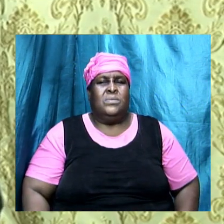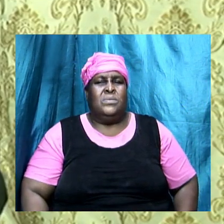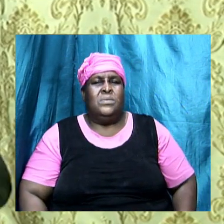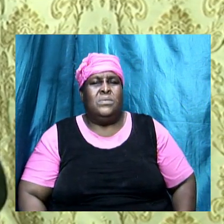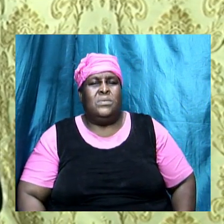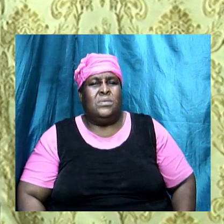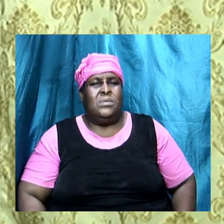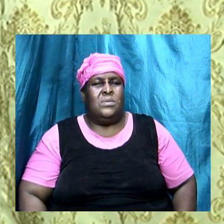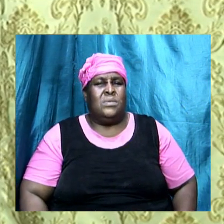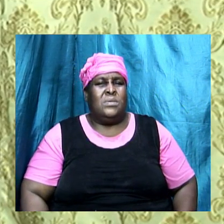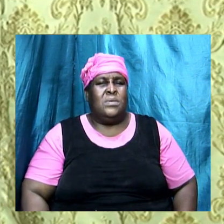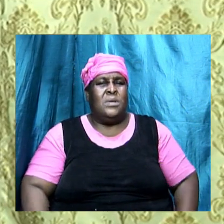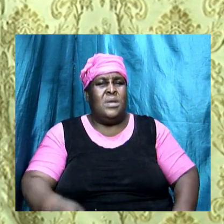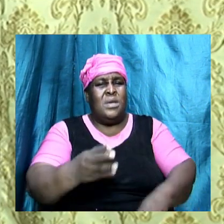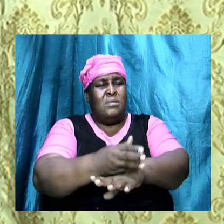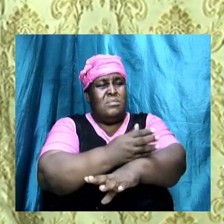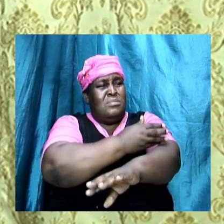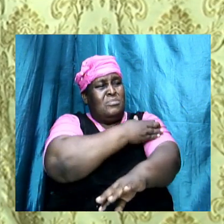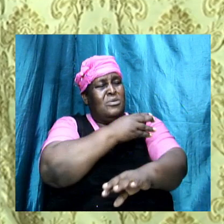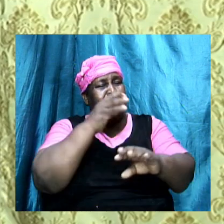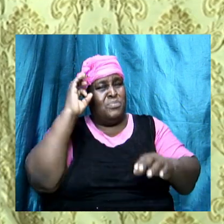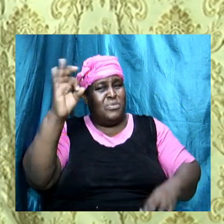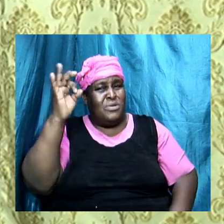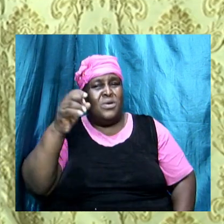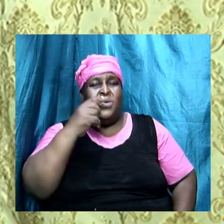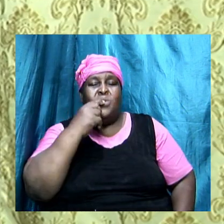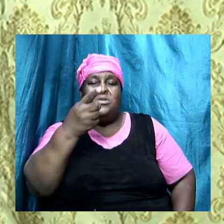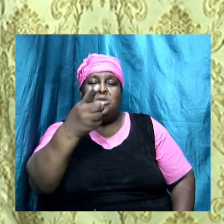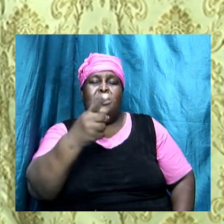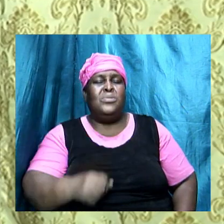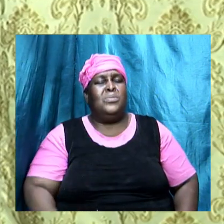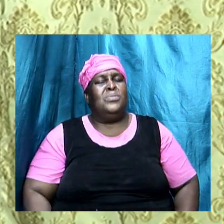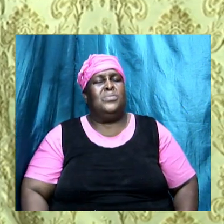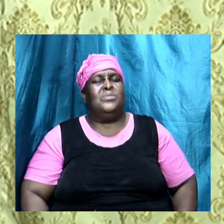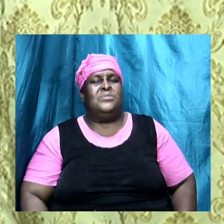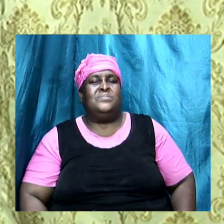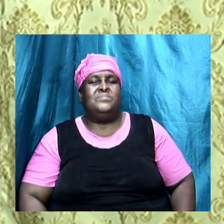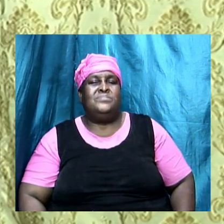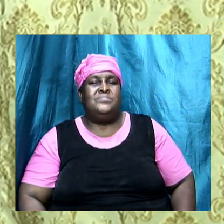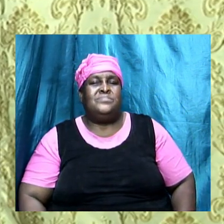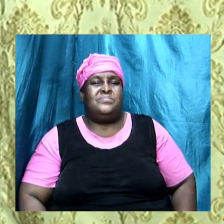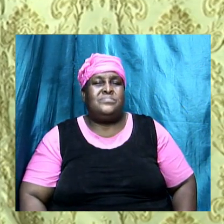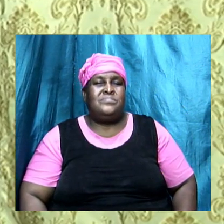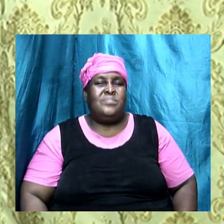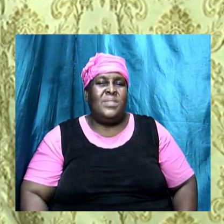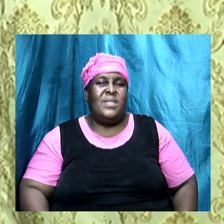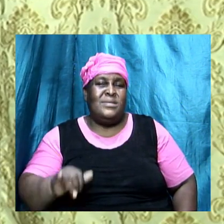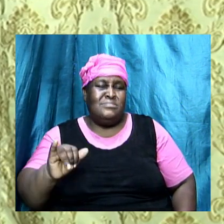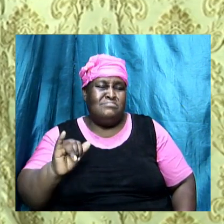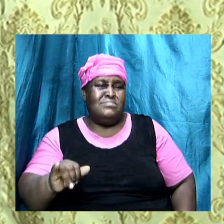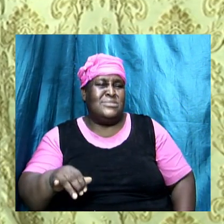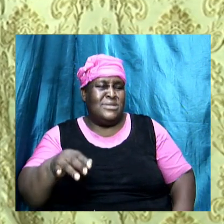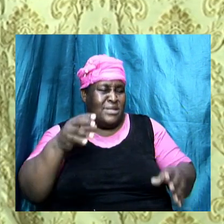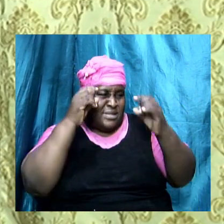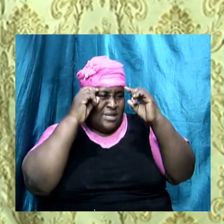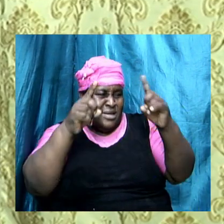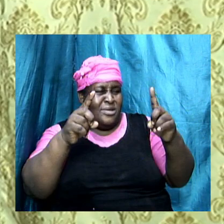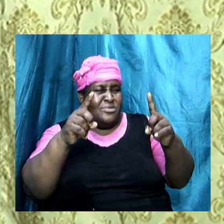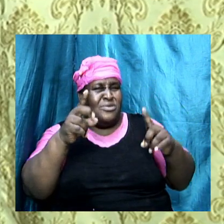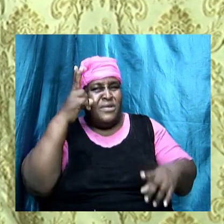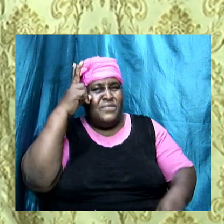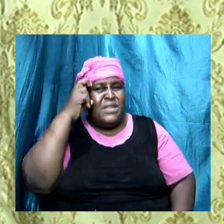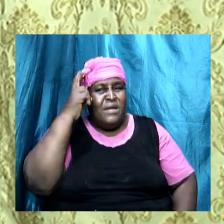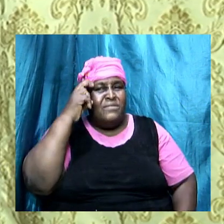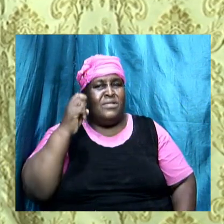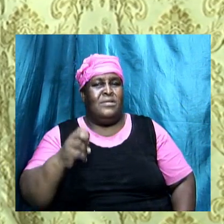but there are prosperity preachers now that will tell you amen and it is still the doctrine of Jezebel and they